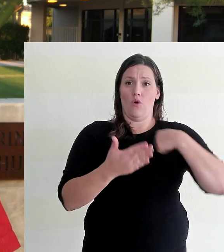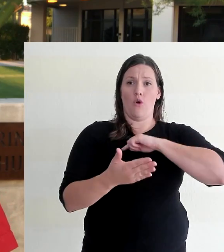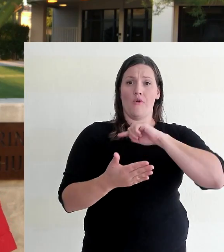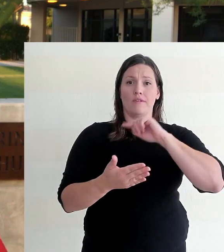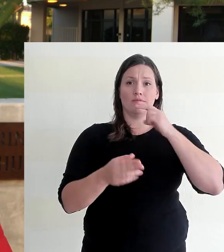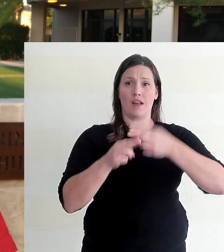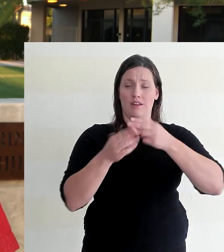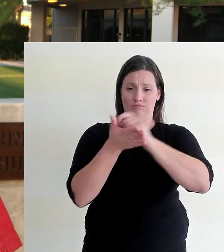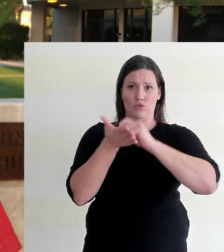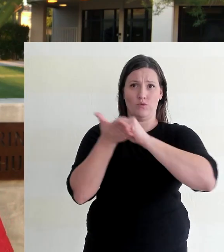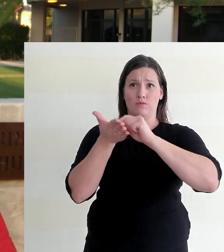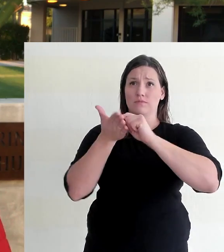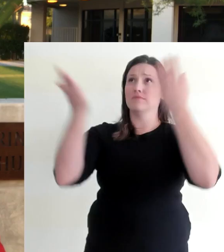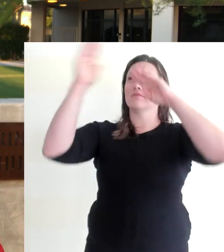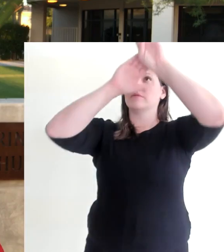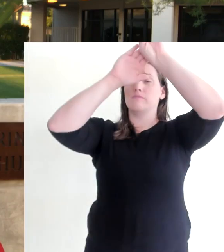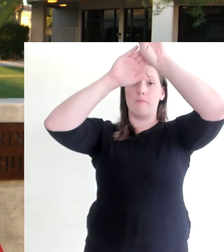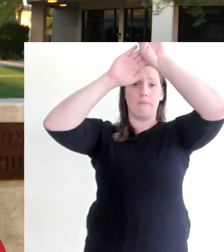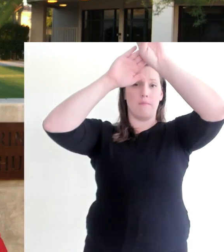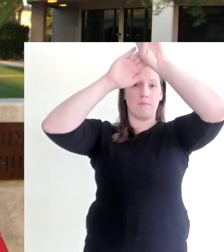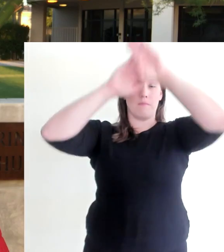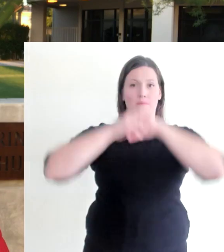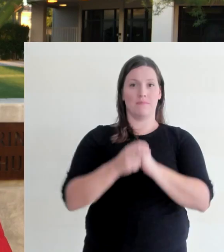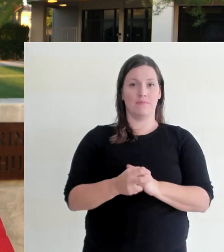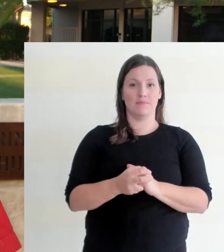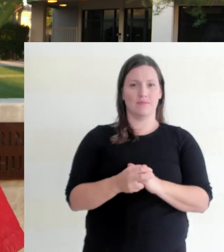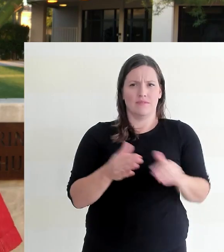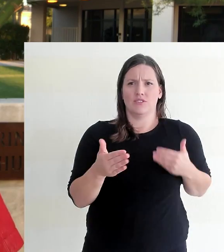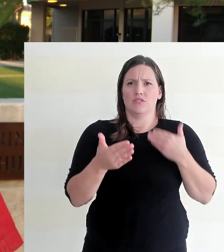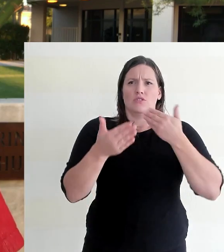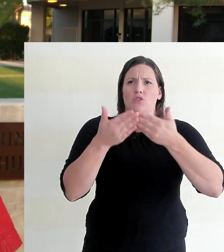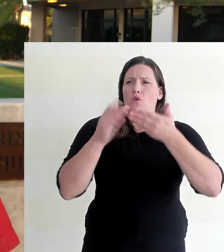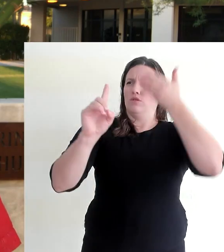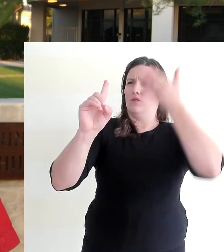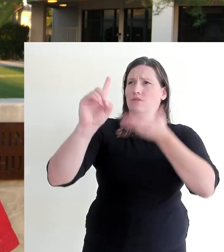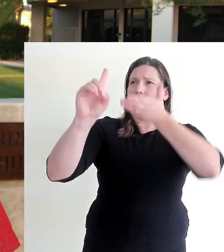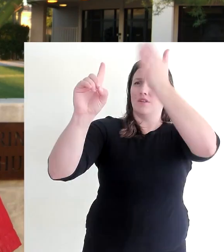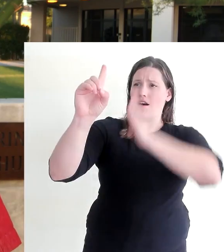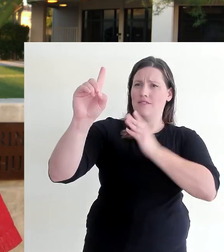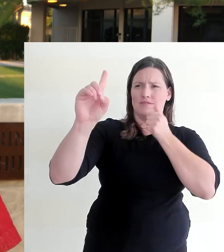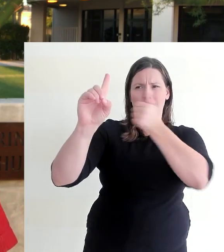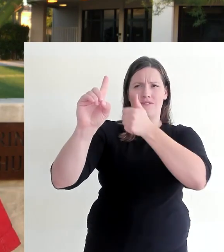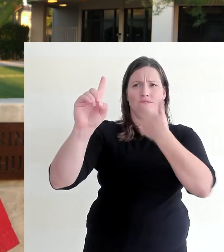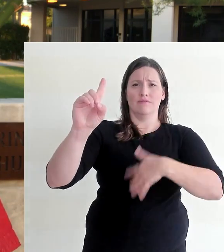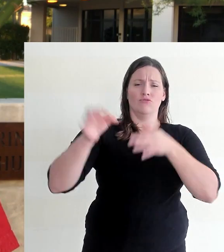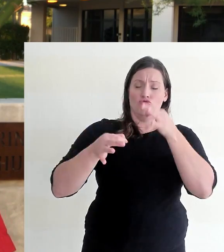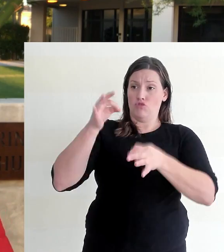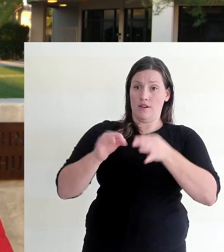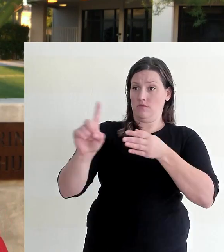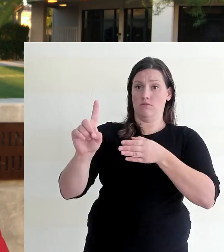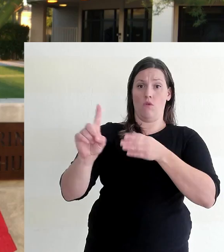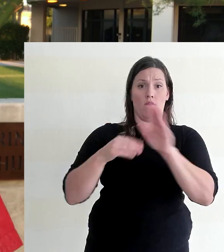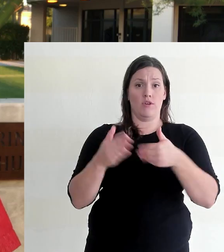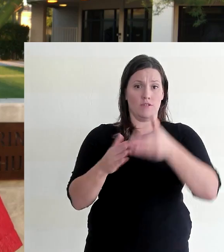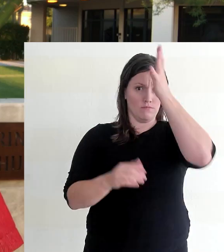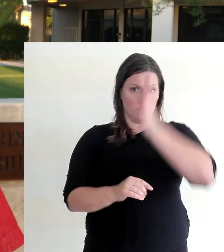come near to God the judge of all men, that in worship we join with the spirits